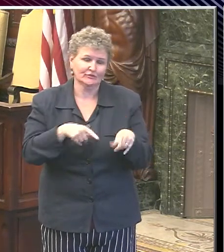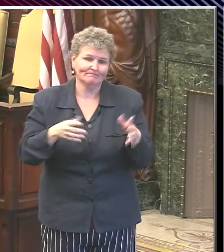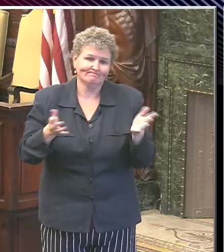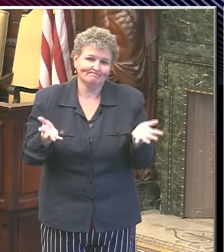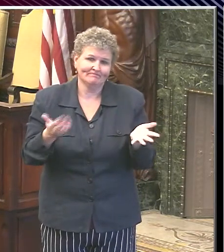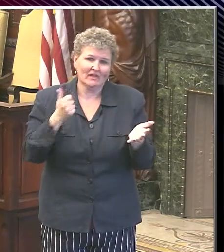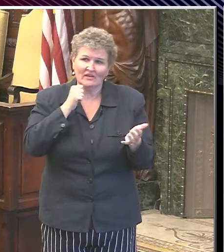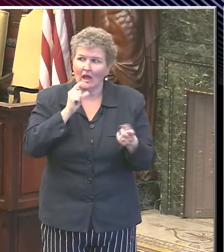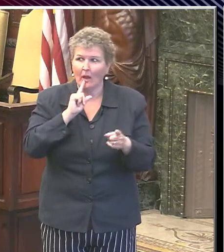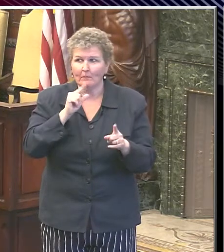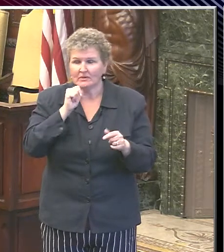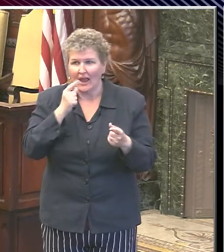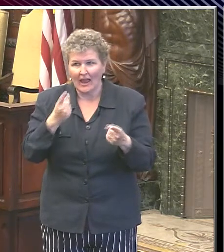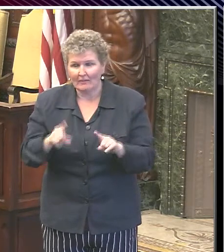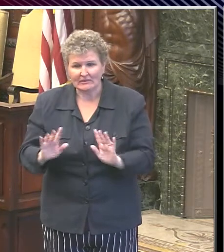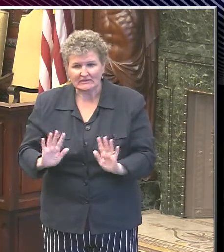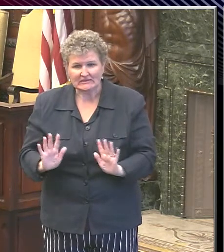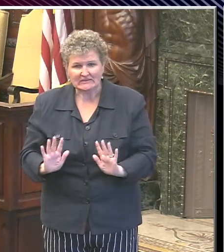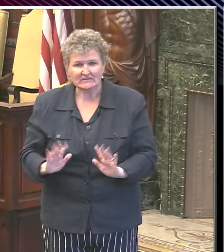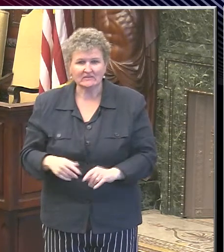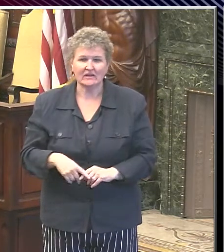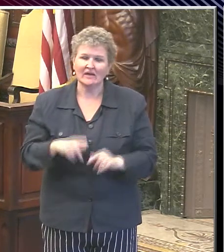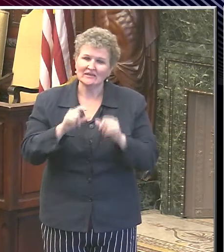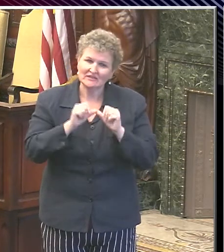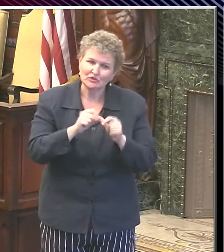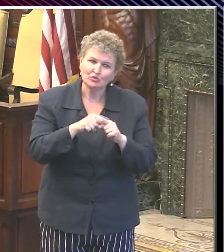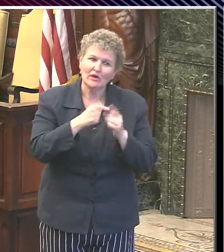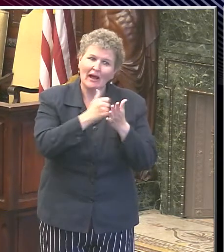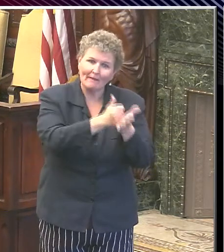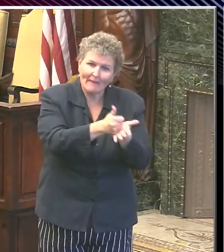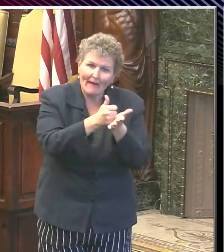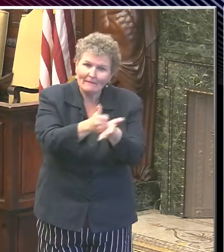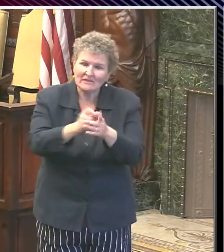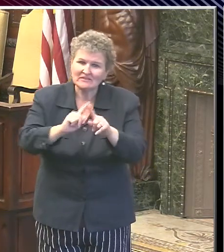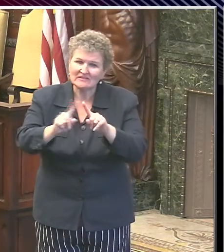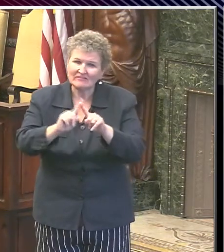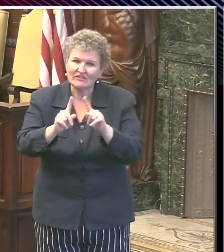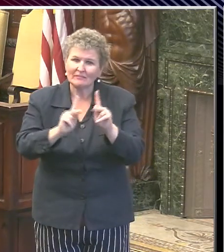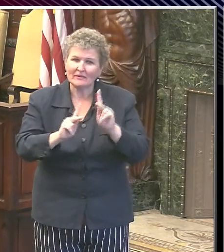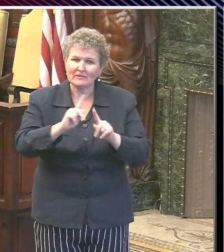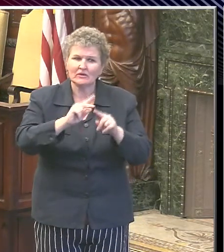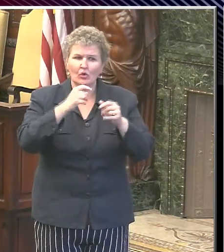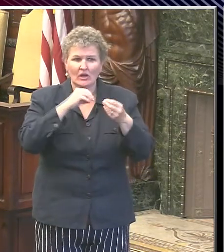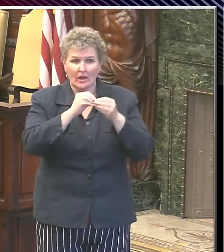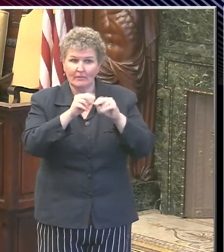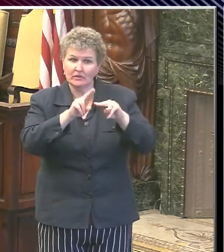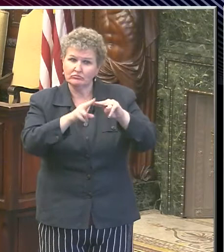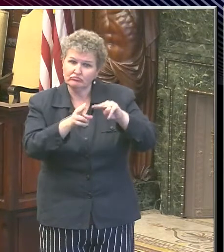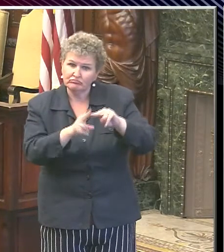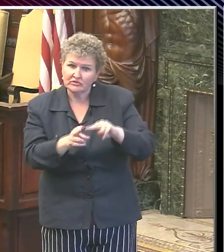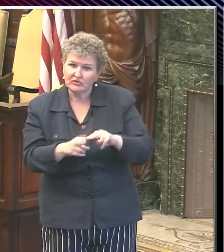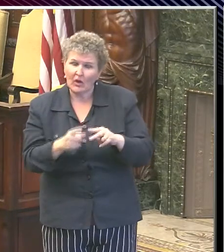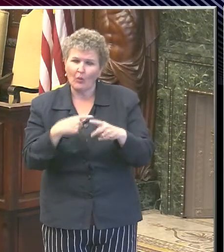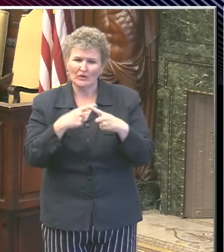and we can continue to try to push these numbers down and get out of this whole mess, Brent.